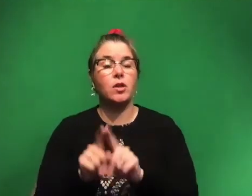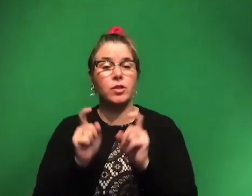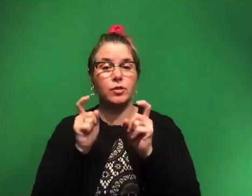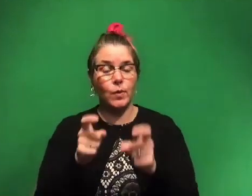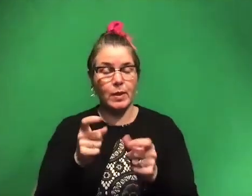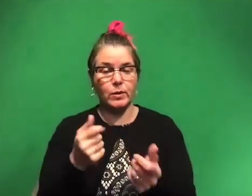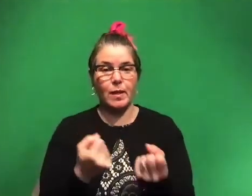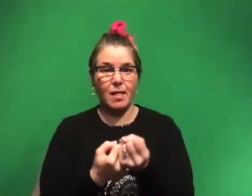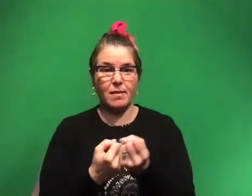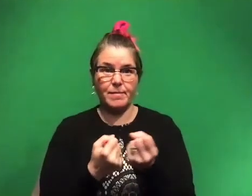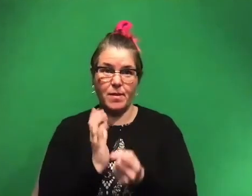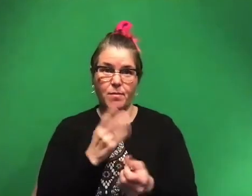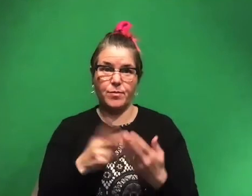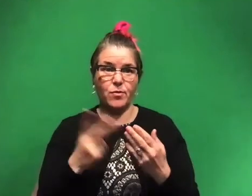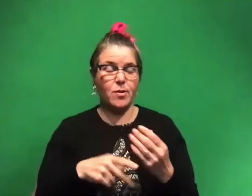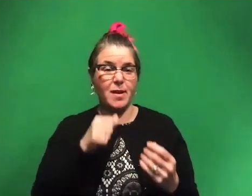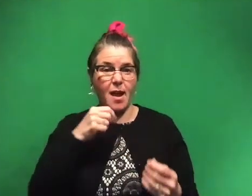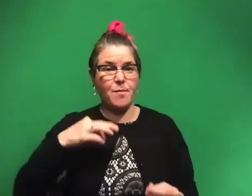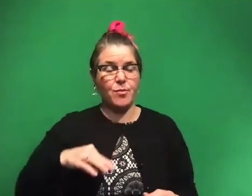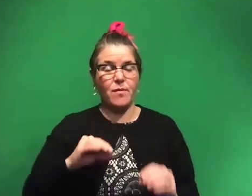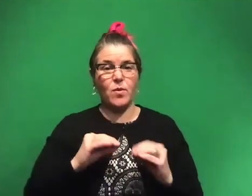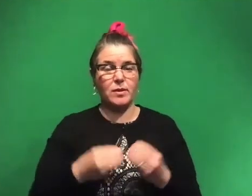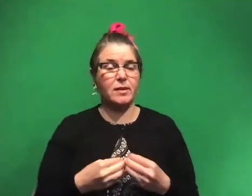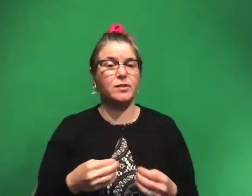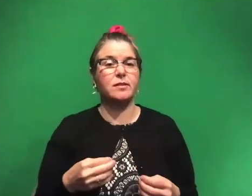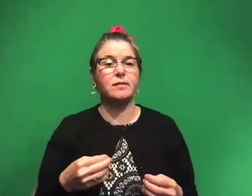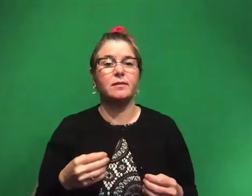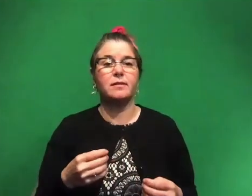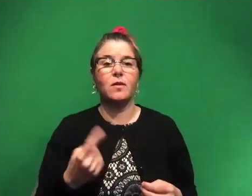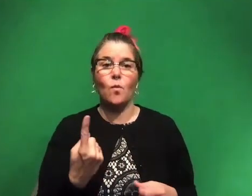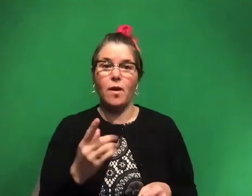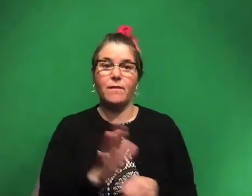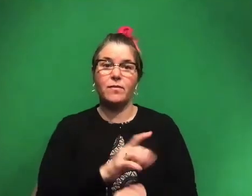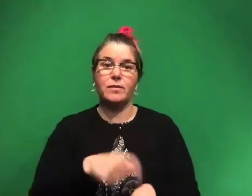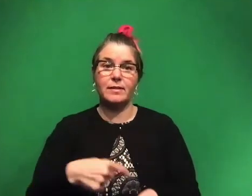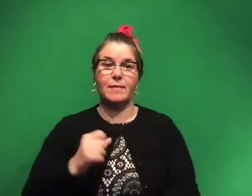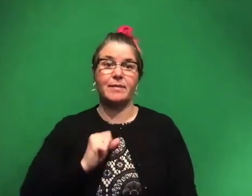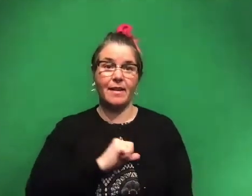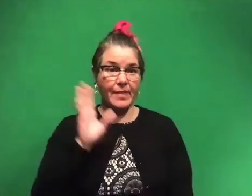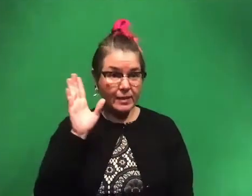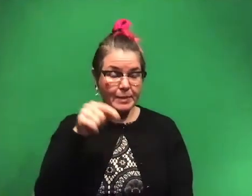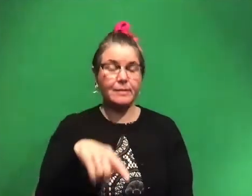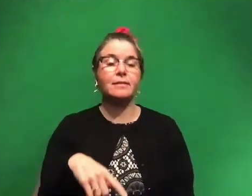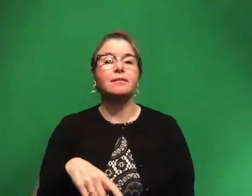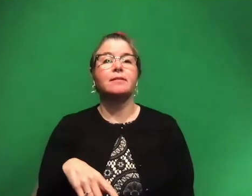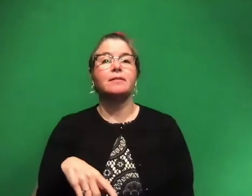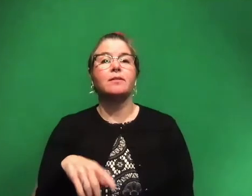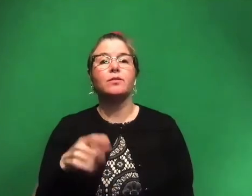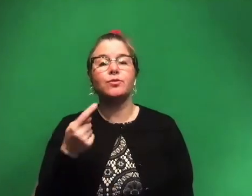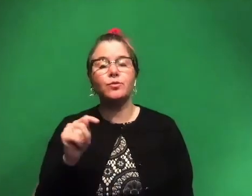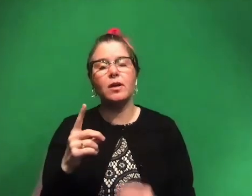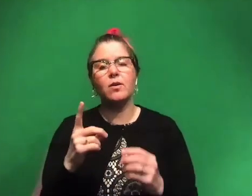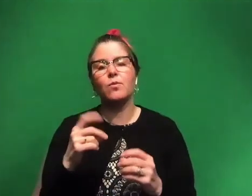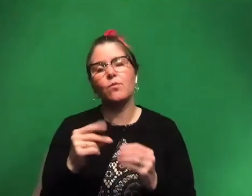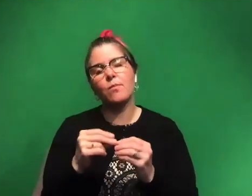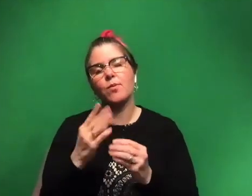help support our program. We're a non-profit, uh, and we have, uh, one full-time staff member, that's me, and then we're trying to get another full, uh, part-time